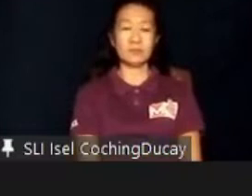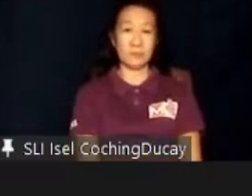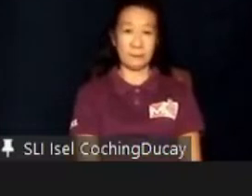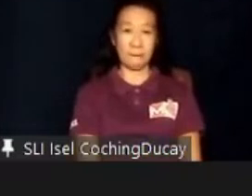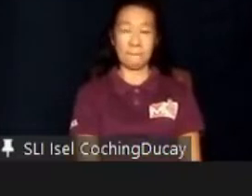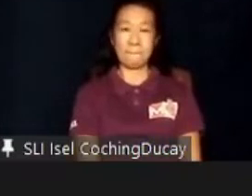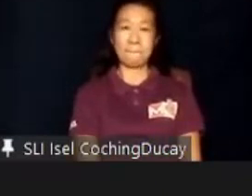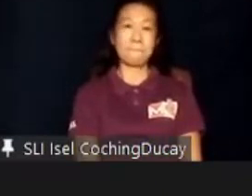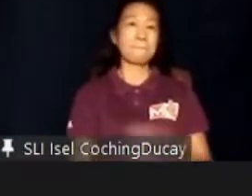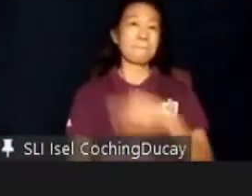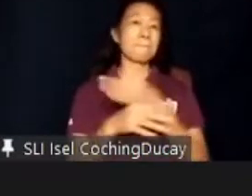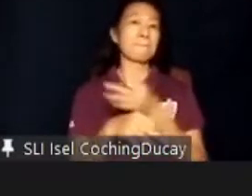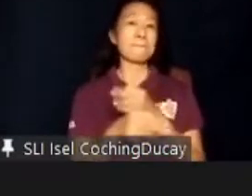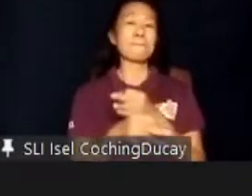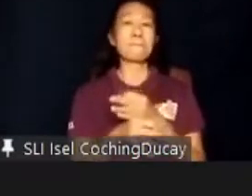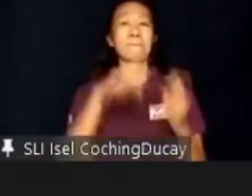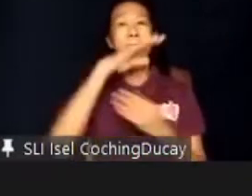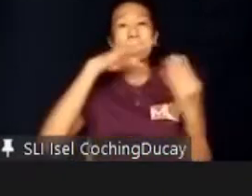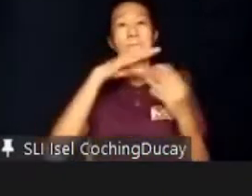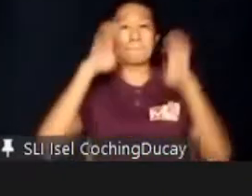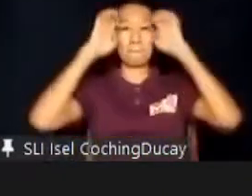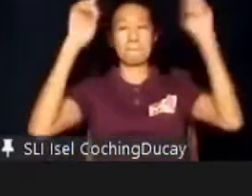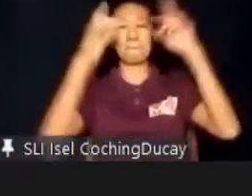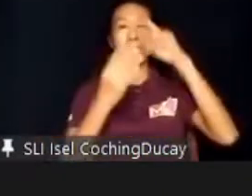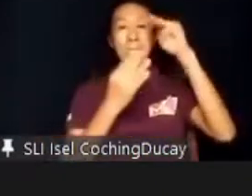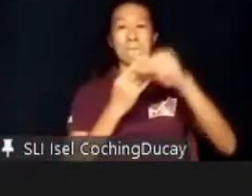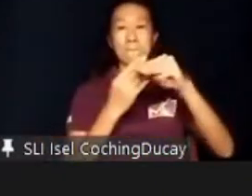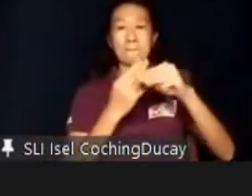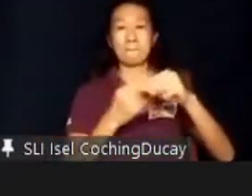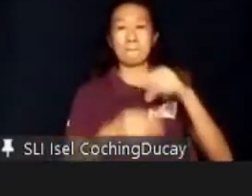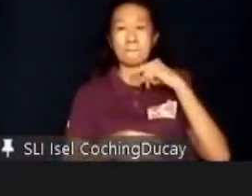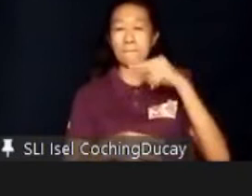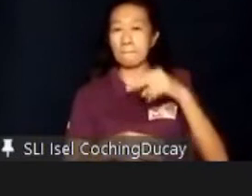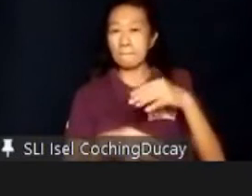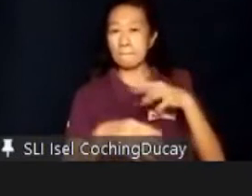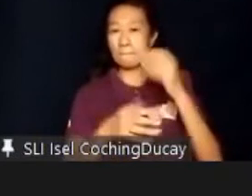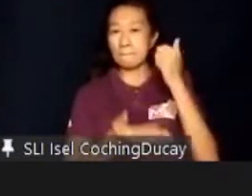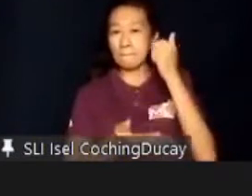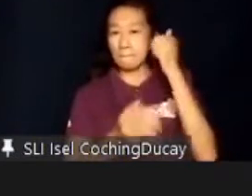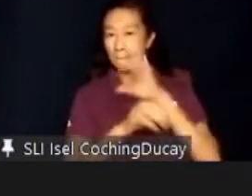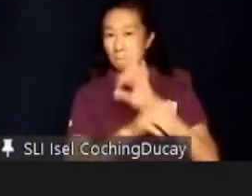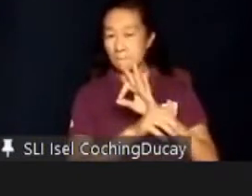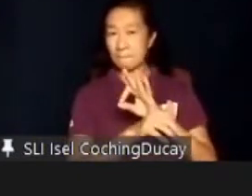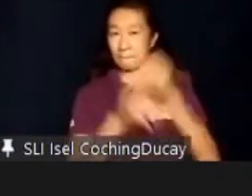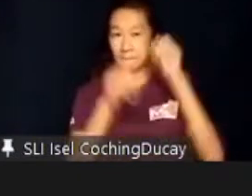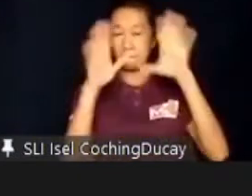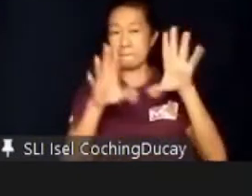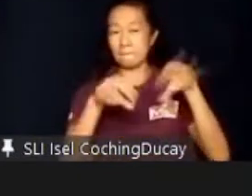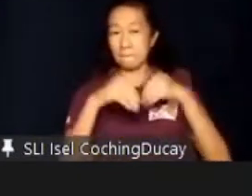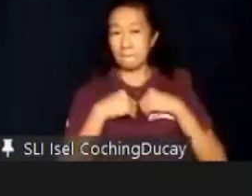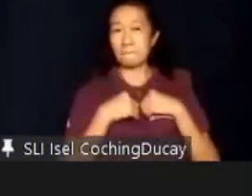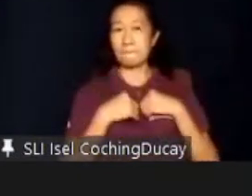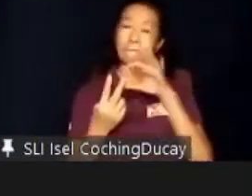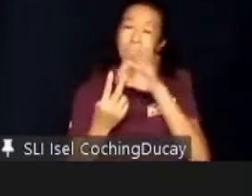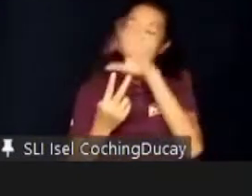The functional basic education program is a graded non-compulsory academic course that students can take to attain a high